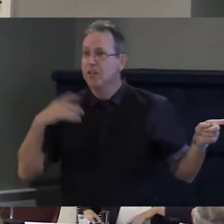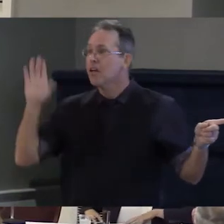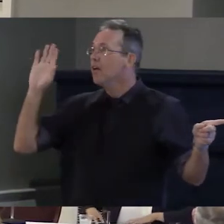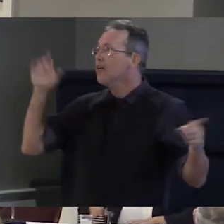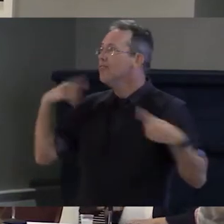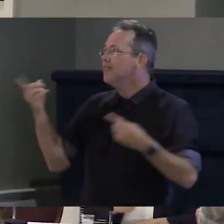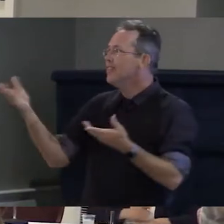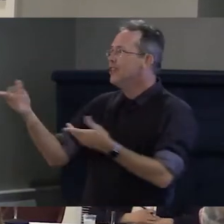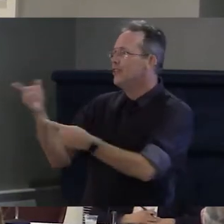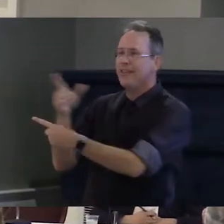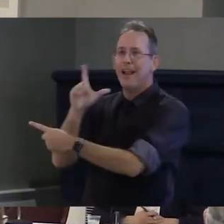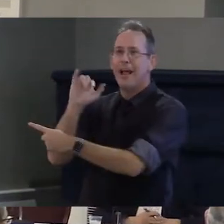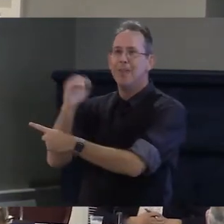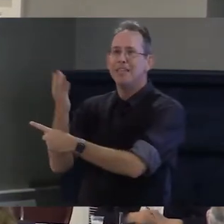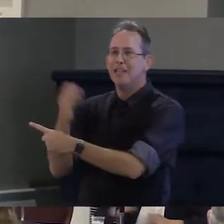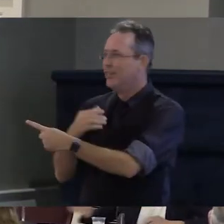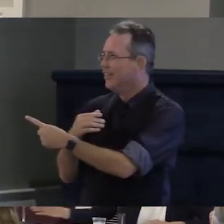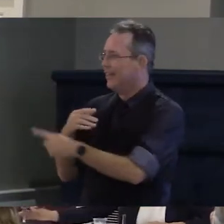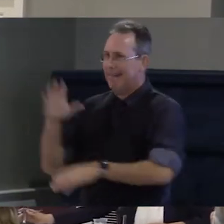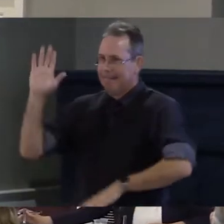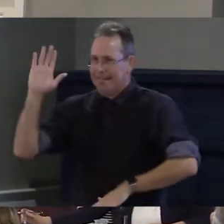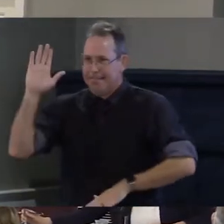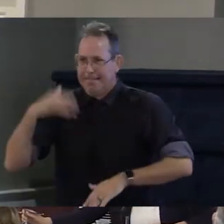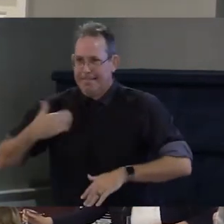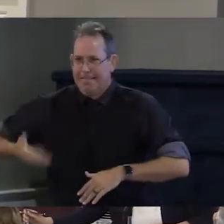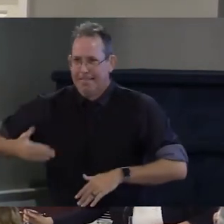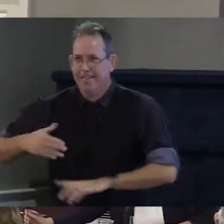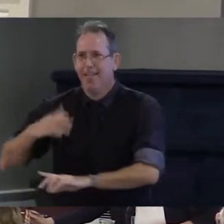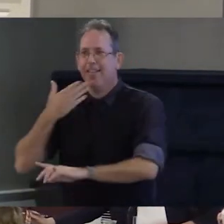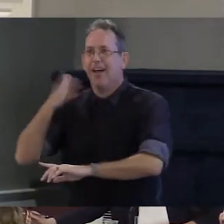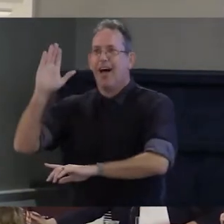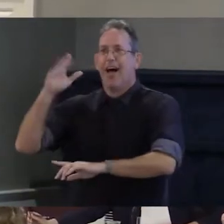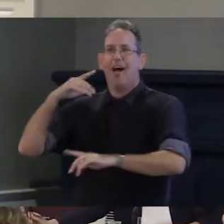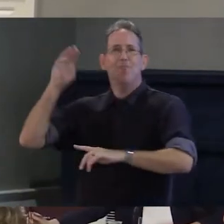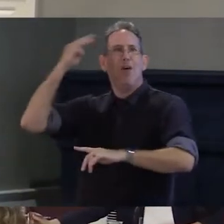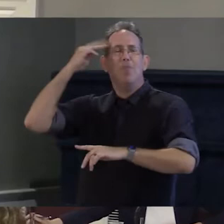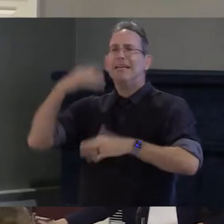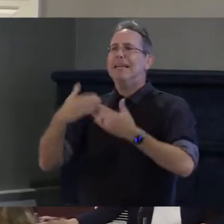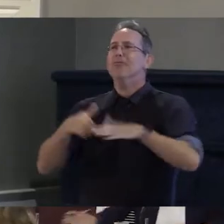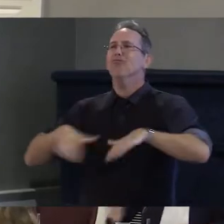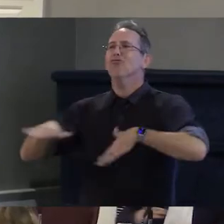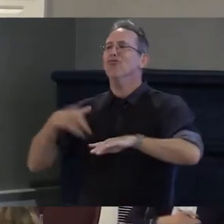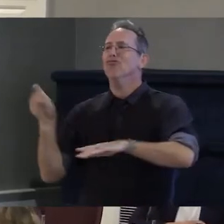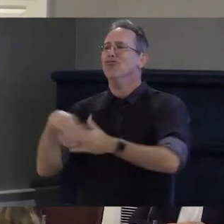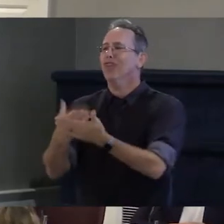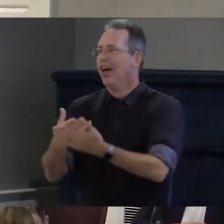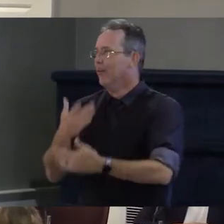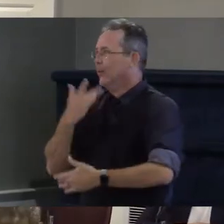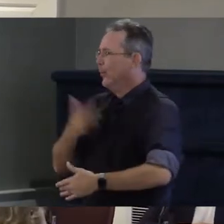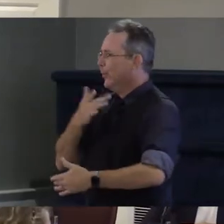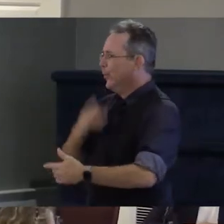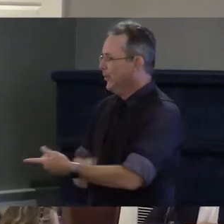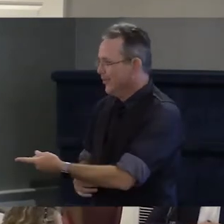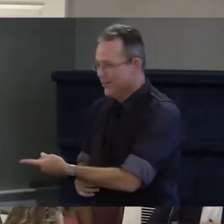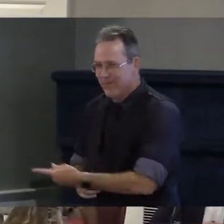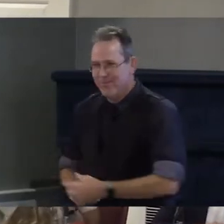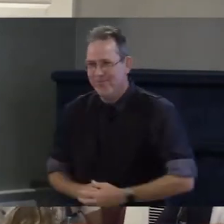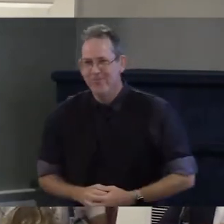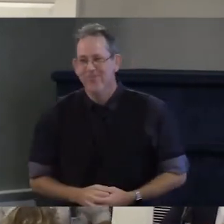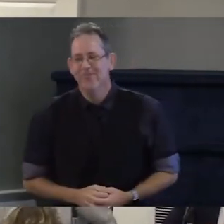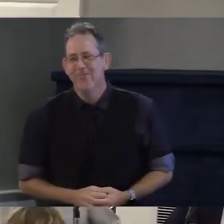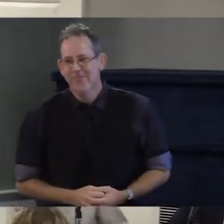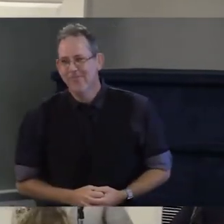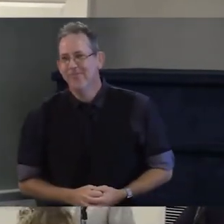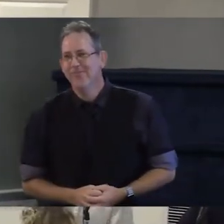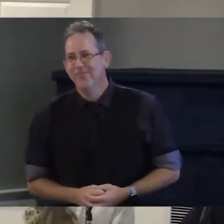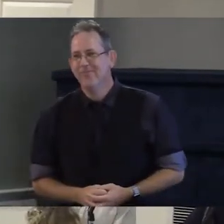we did it all right all right well it's even better